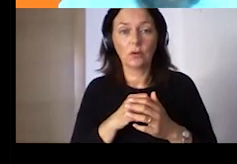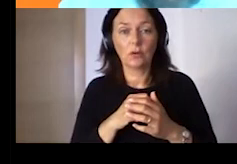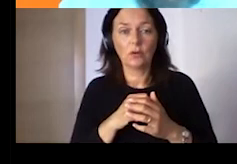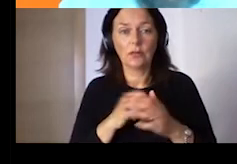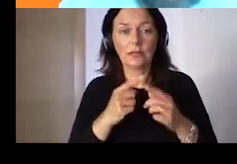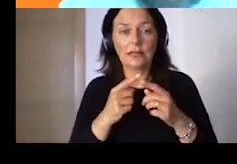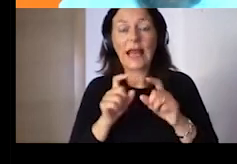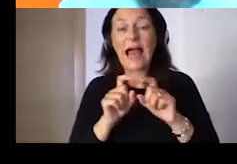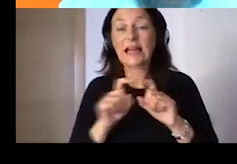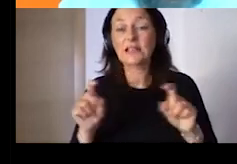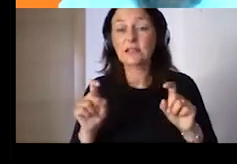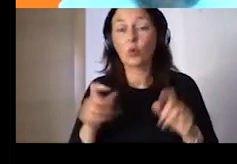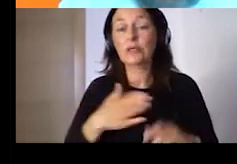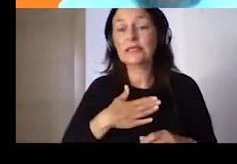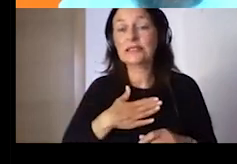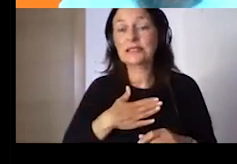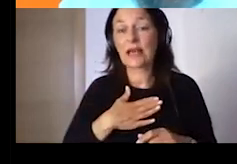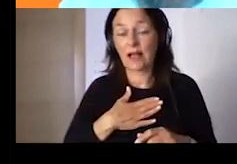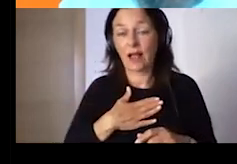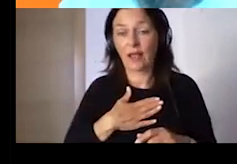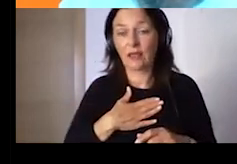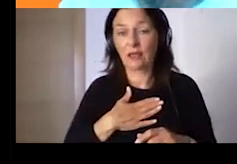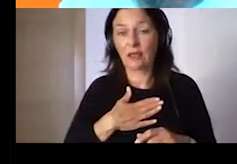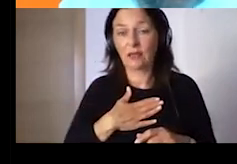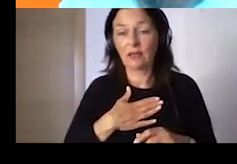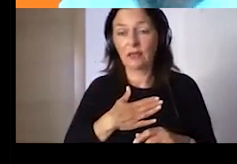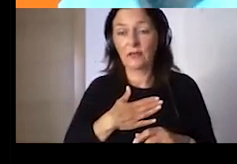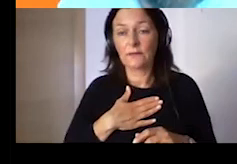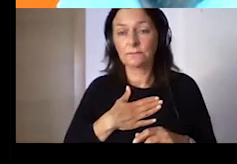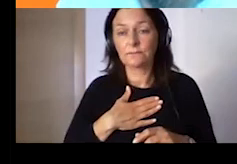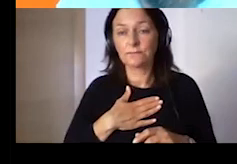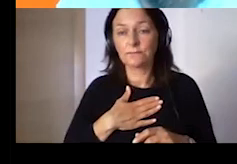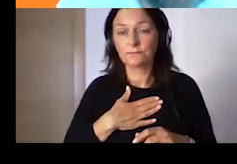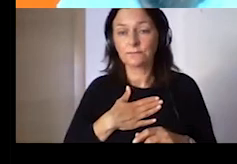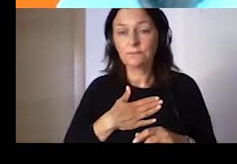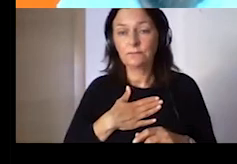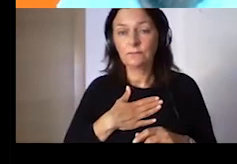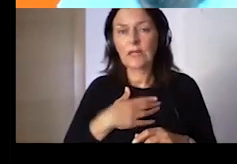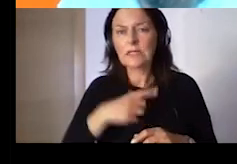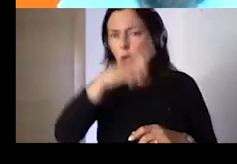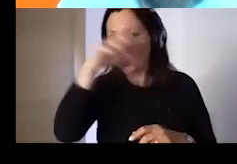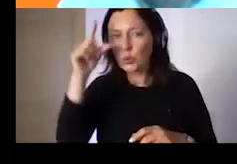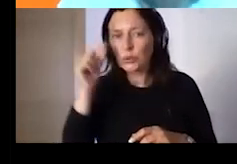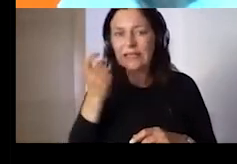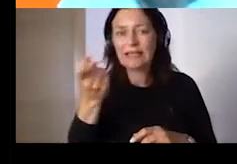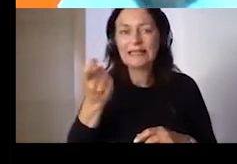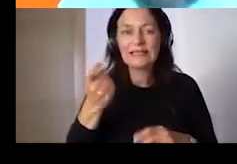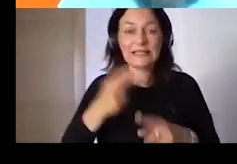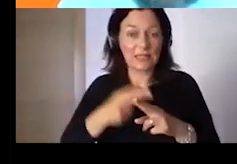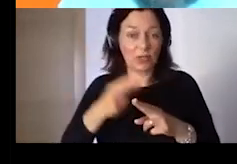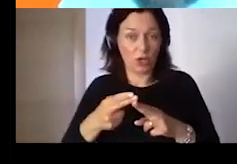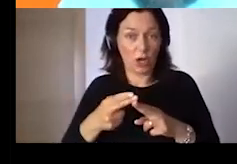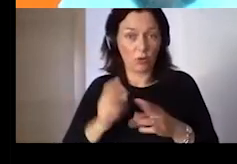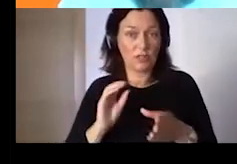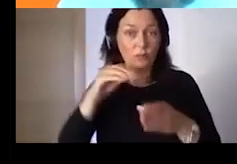in the countries interested by the research want to improve their digital profile.